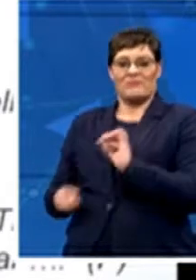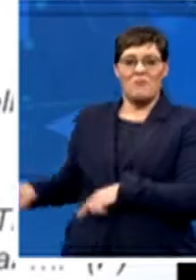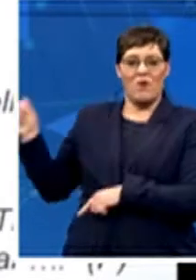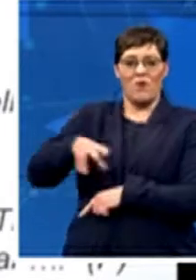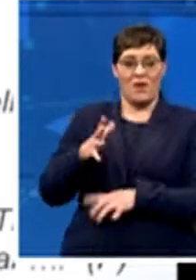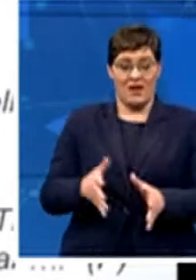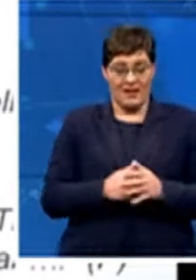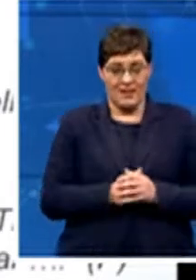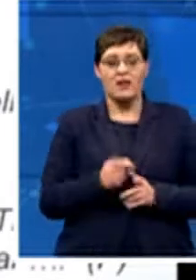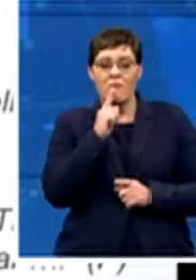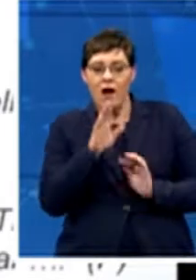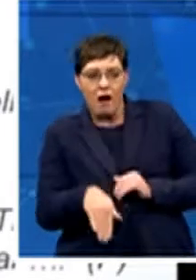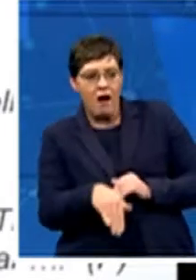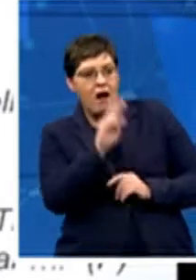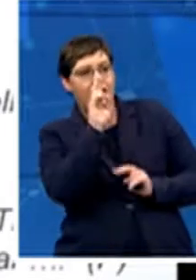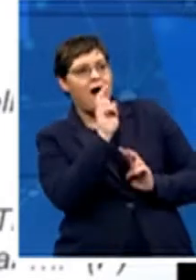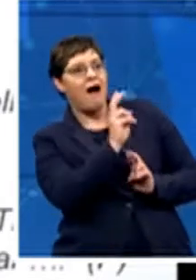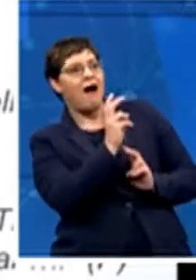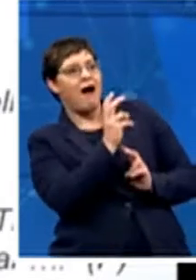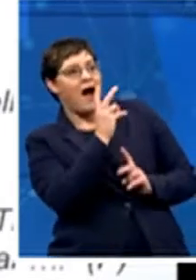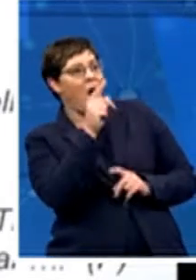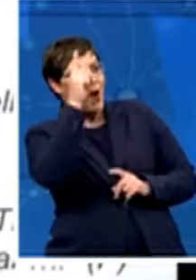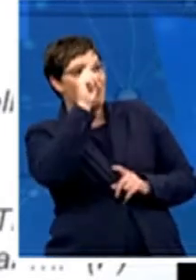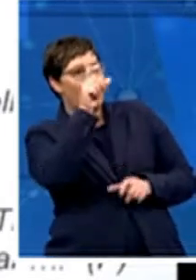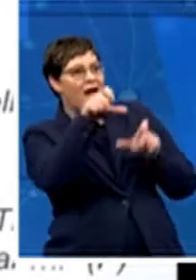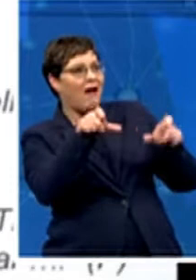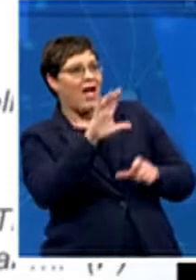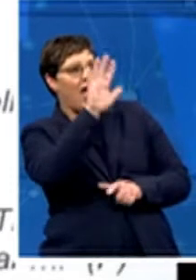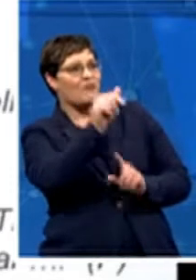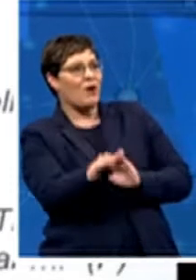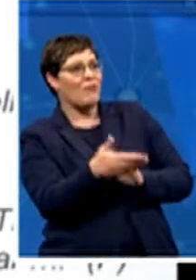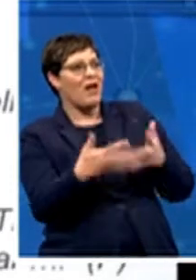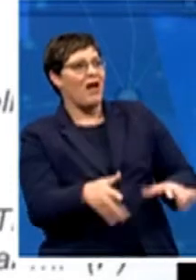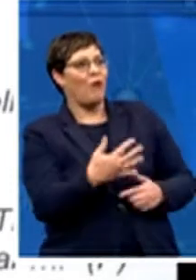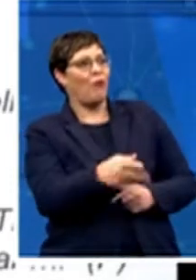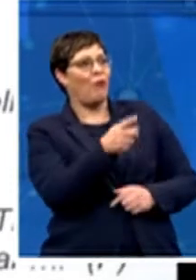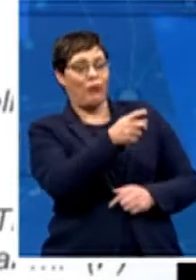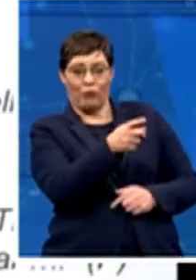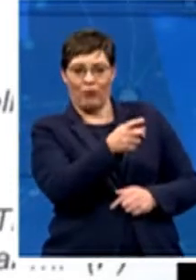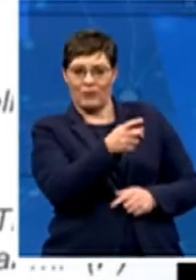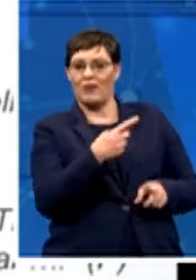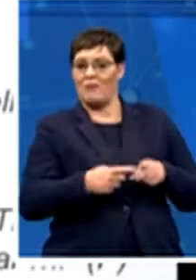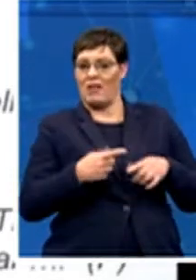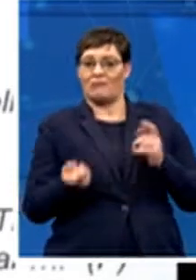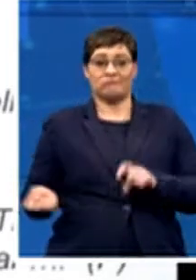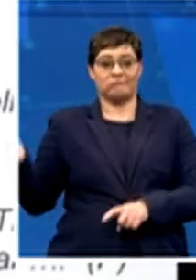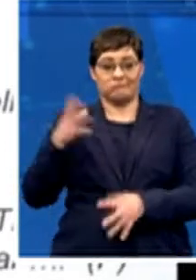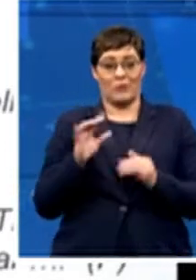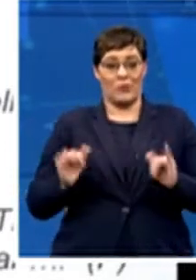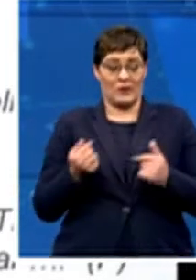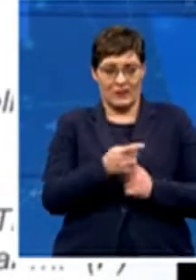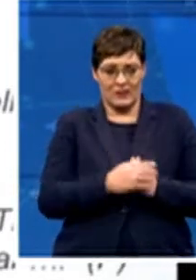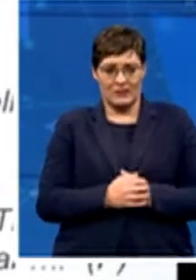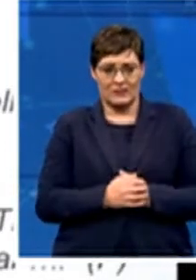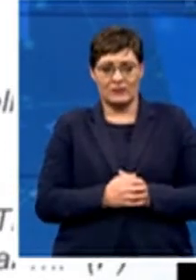the key black African player who was playing. Interestingly, the average age of starting